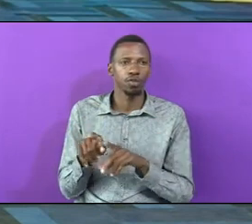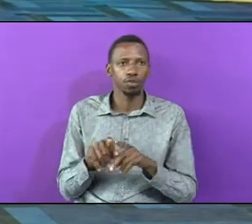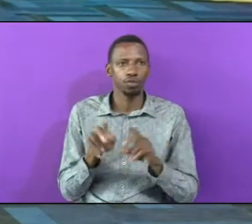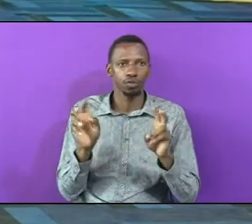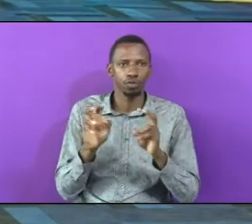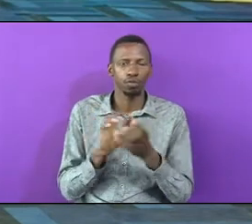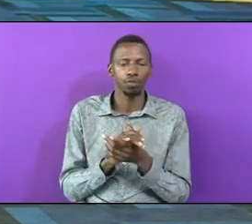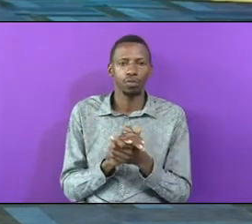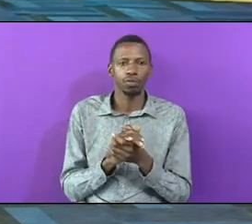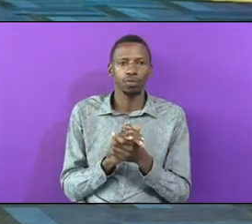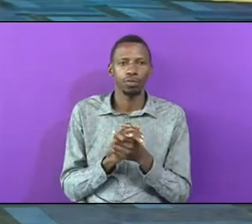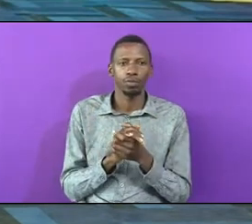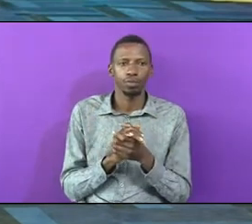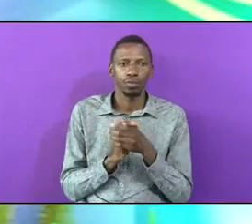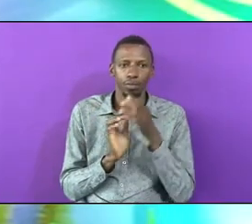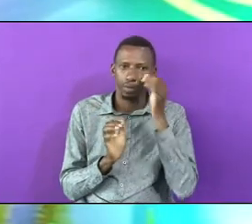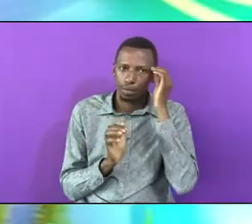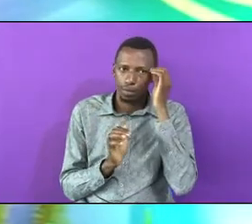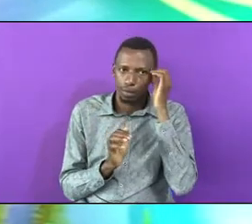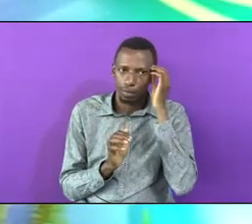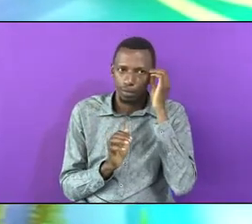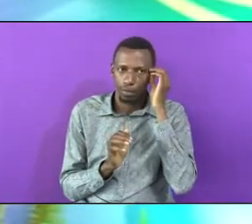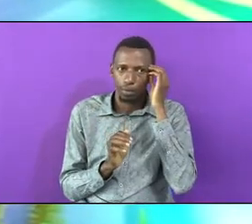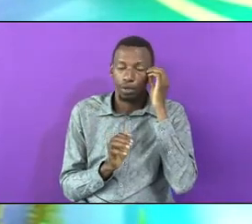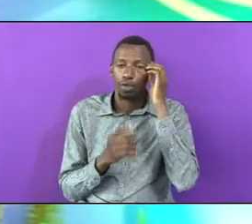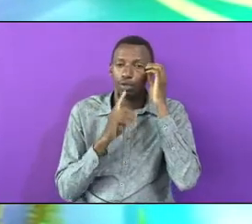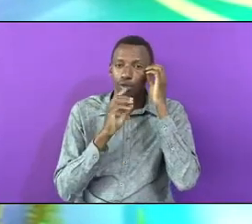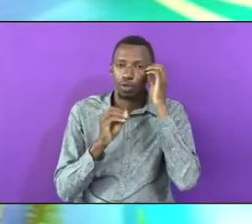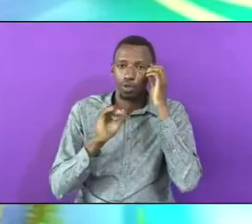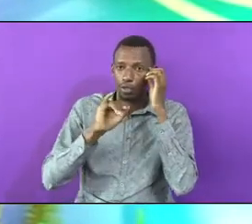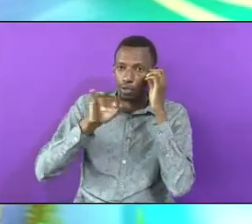Read Chapter 32 Verse One It Says What So Jacobo